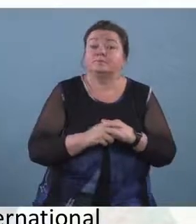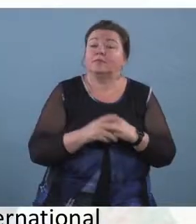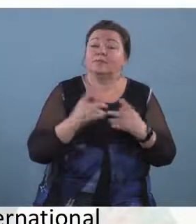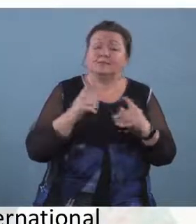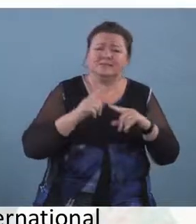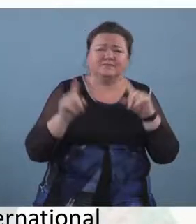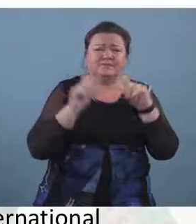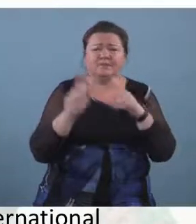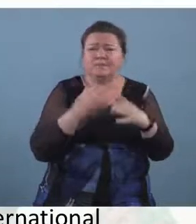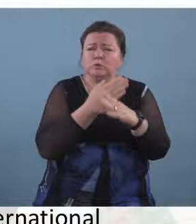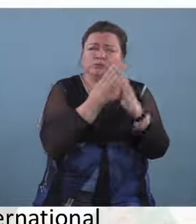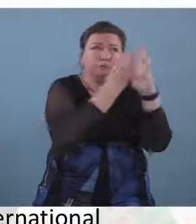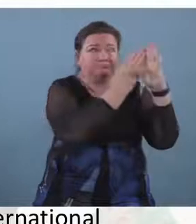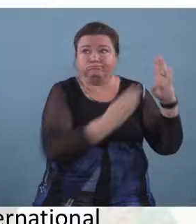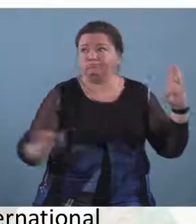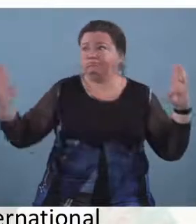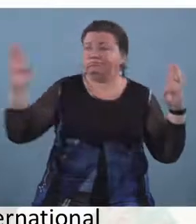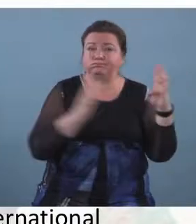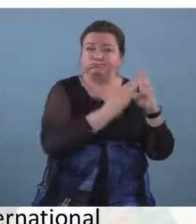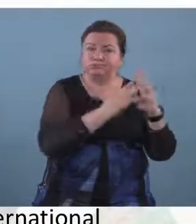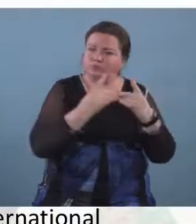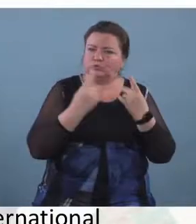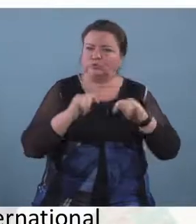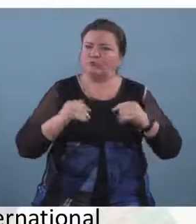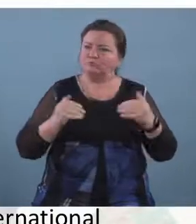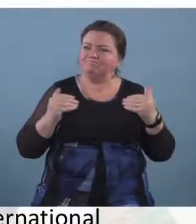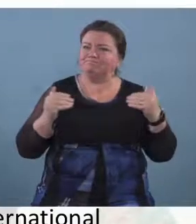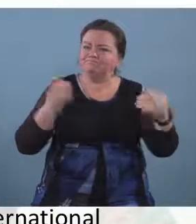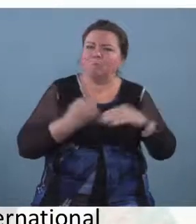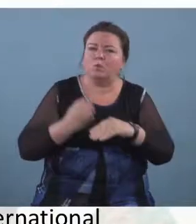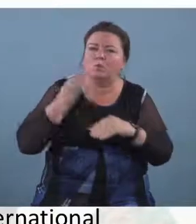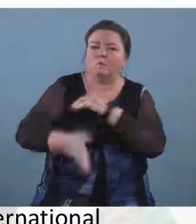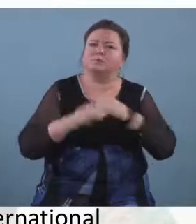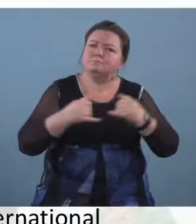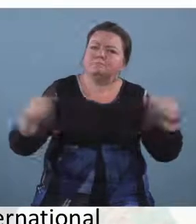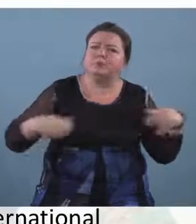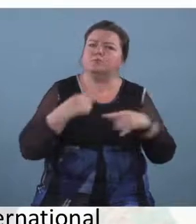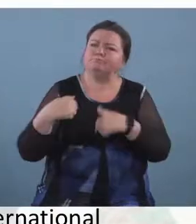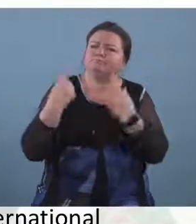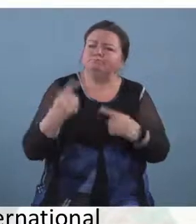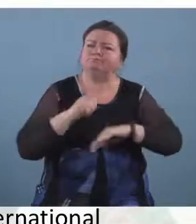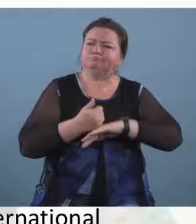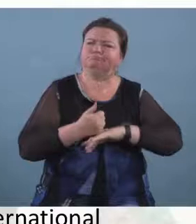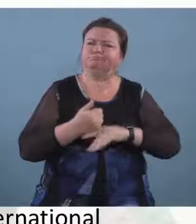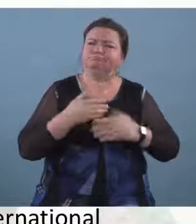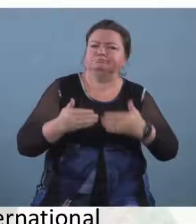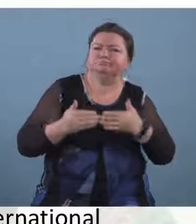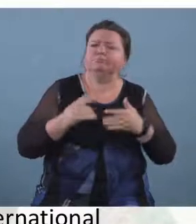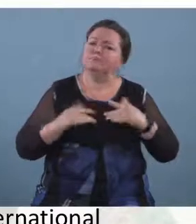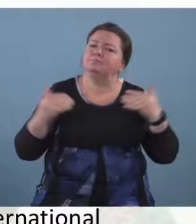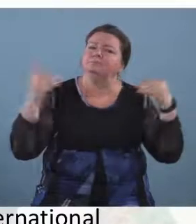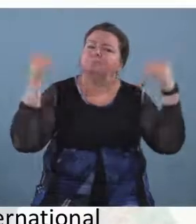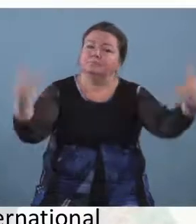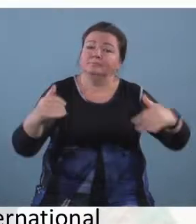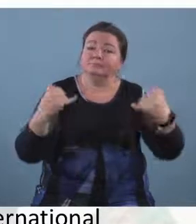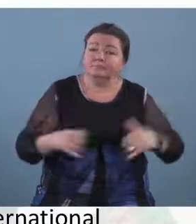we're very very keen to push the boundaries and even looking to singing as well as instrumental and